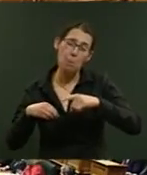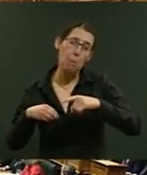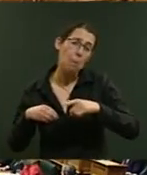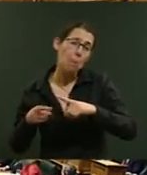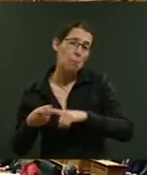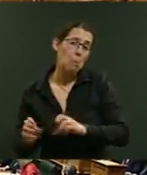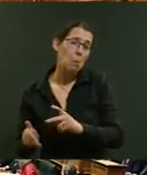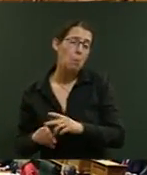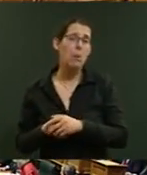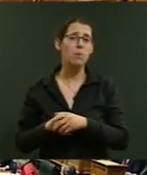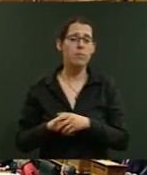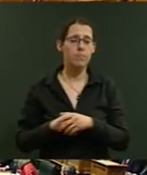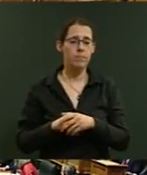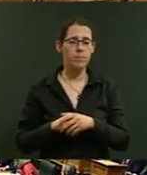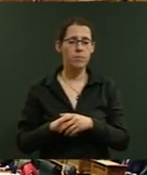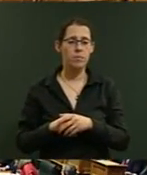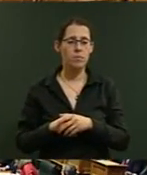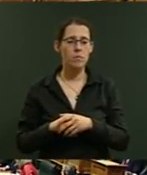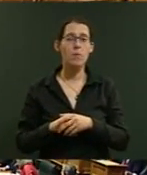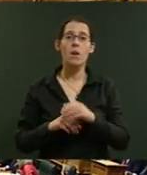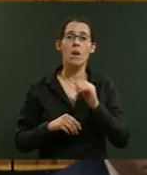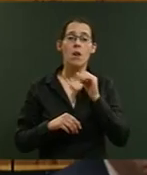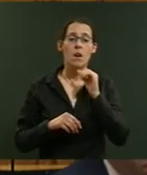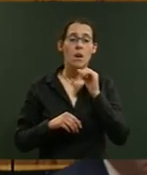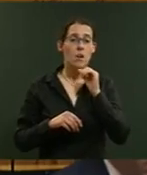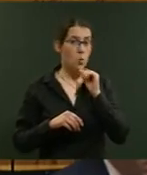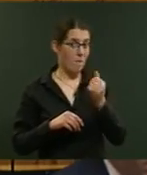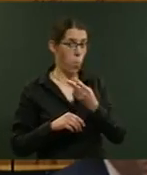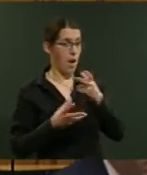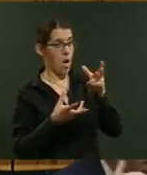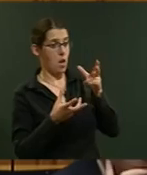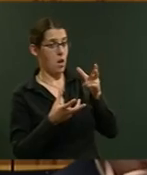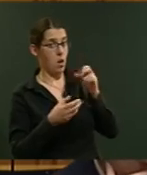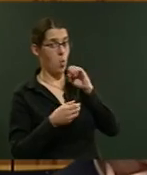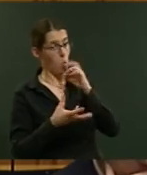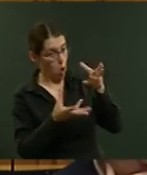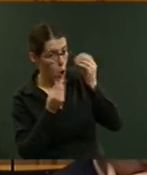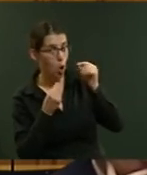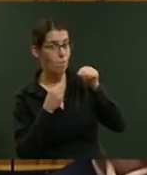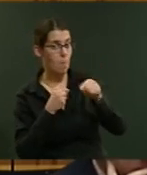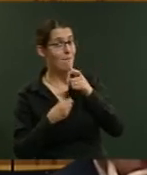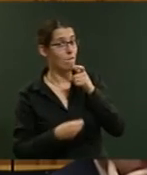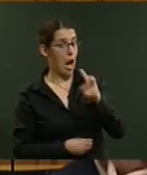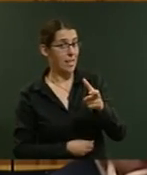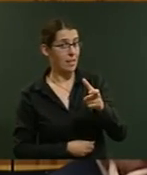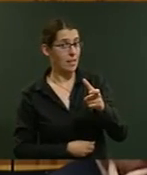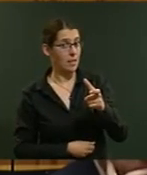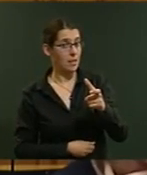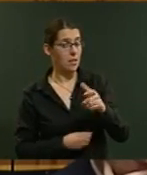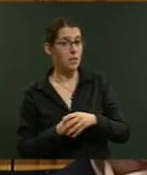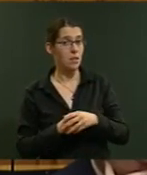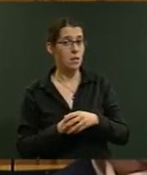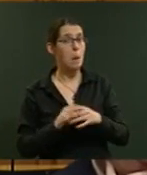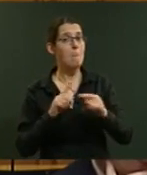Cipollone. If we are then, sir, to learn from the phrase and the